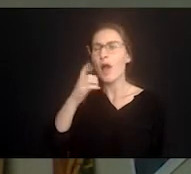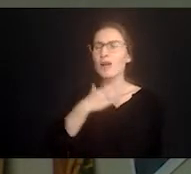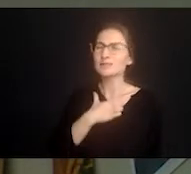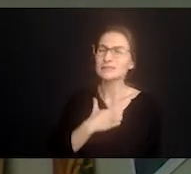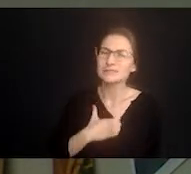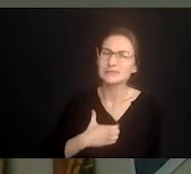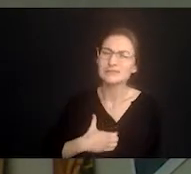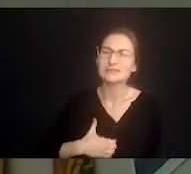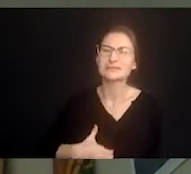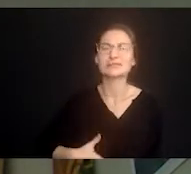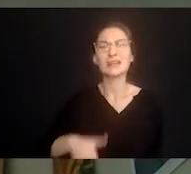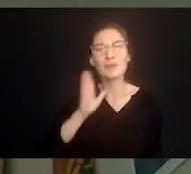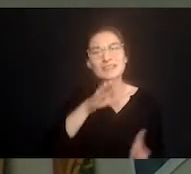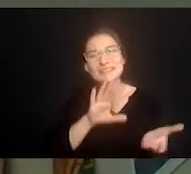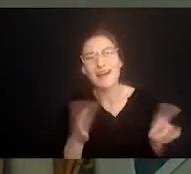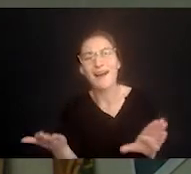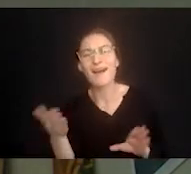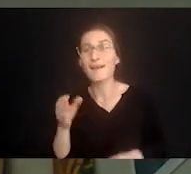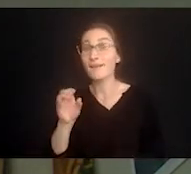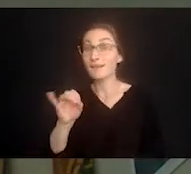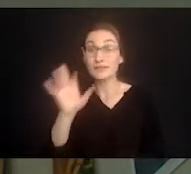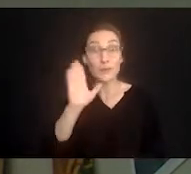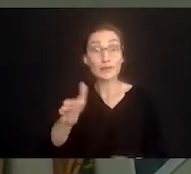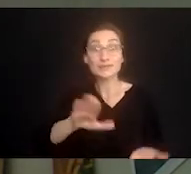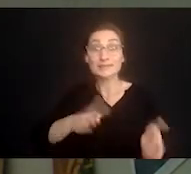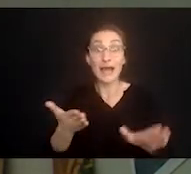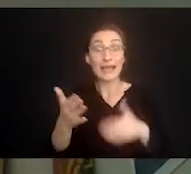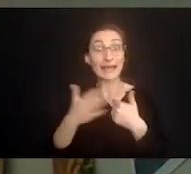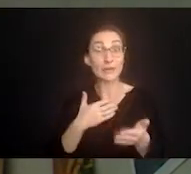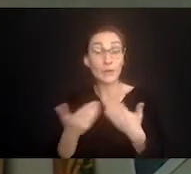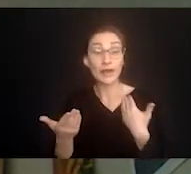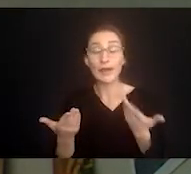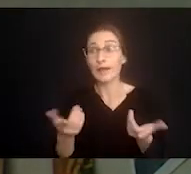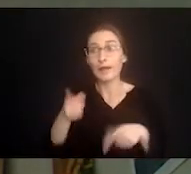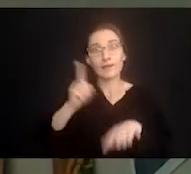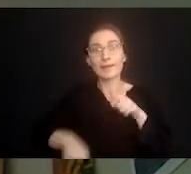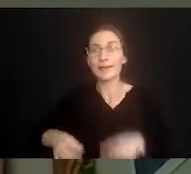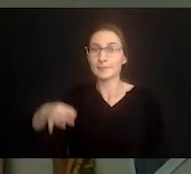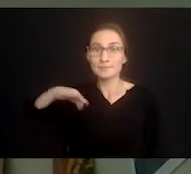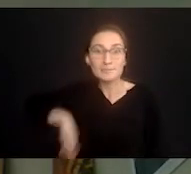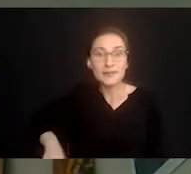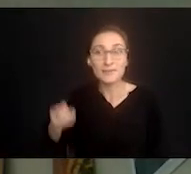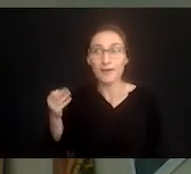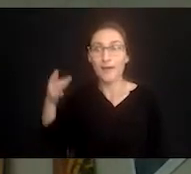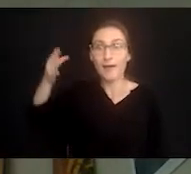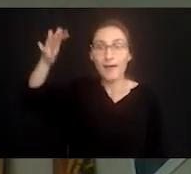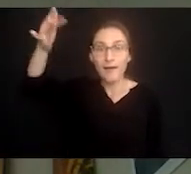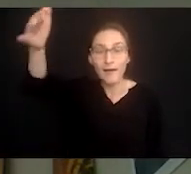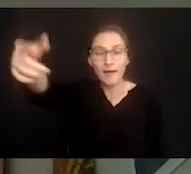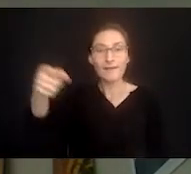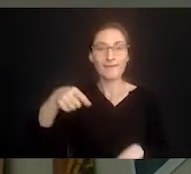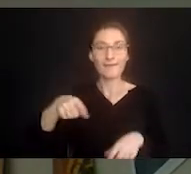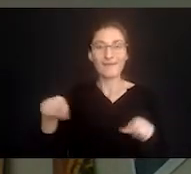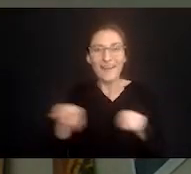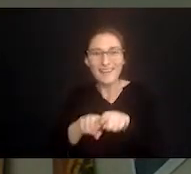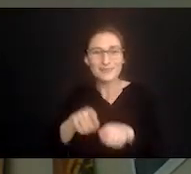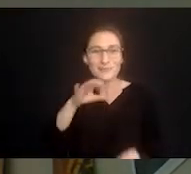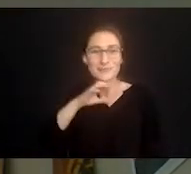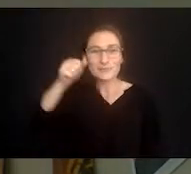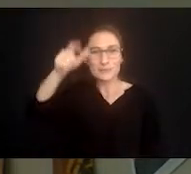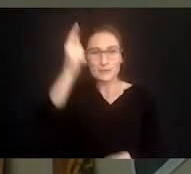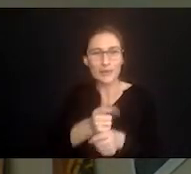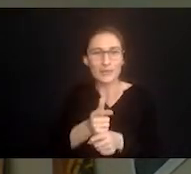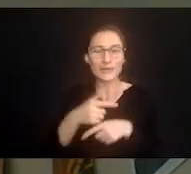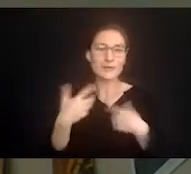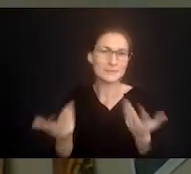because he was so famished thought that's reasonable if I'm going to die anyway I'm not going to have a chance to to benefit from my role as the eldest